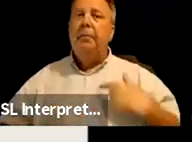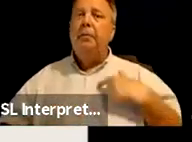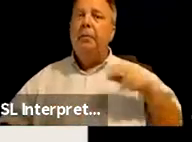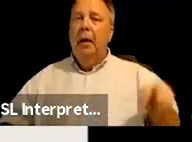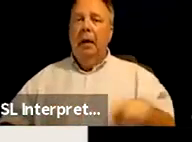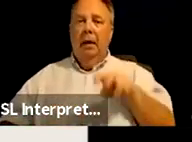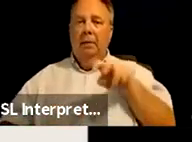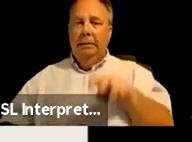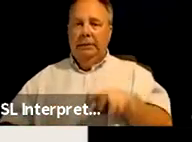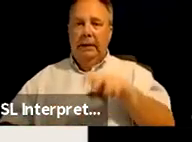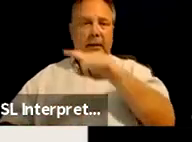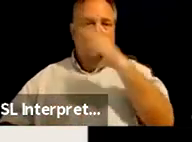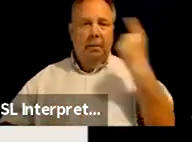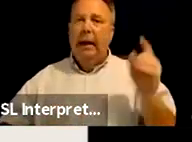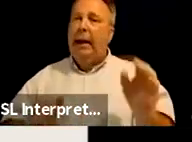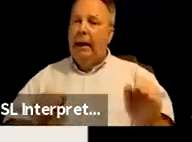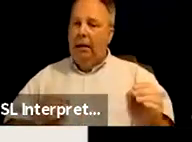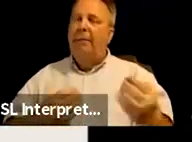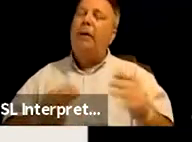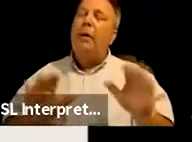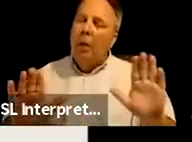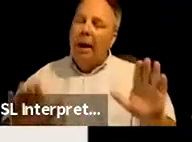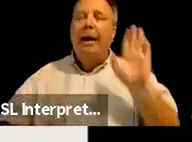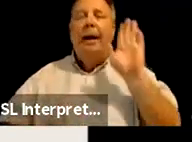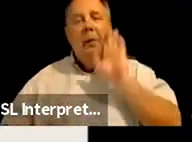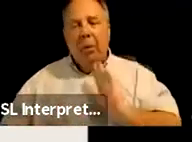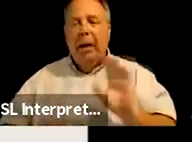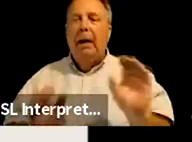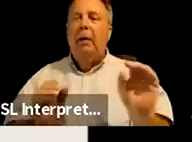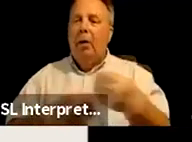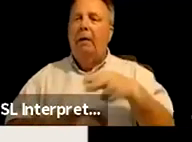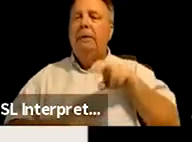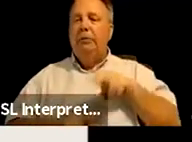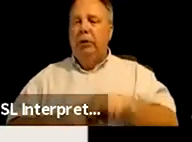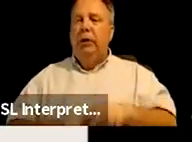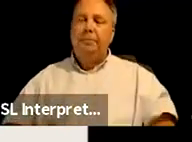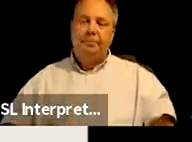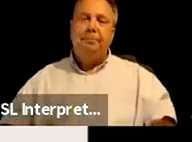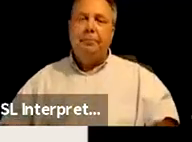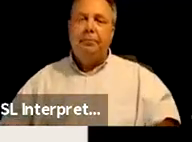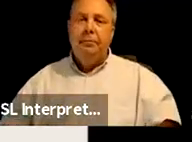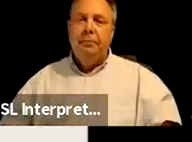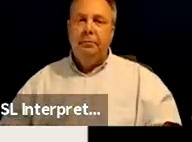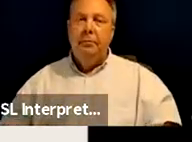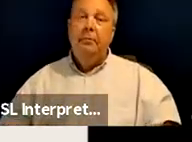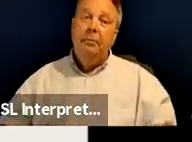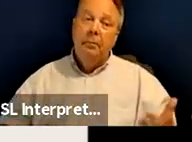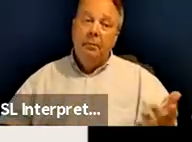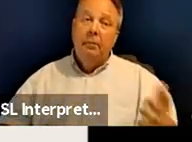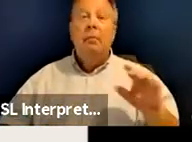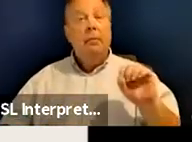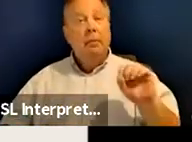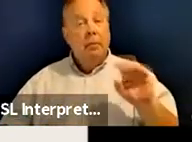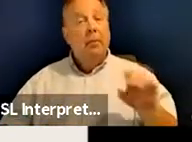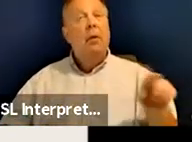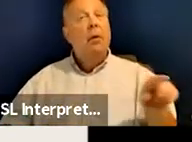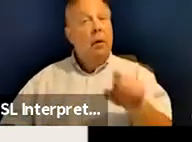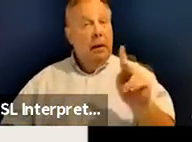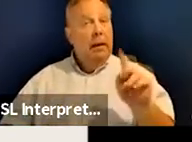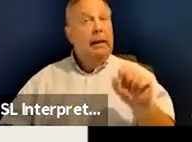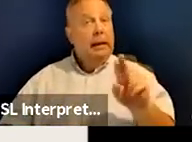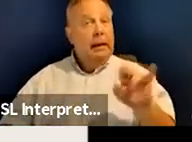in a black office or a brown office chair. Um, so as Carrie